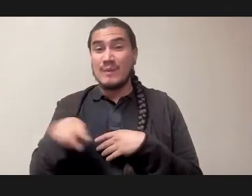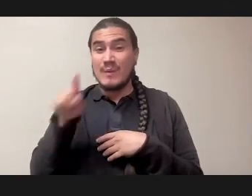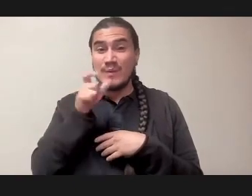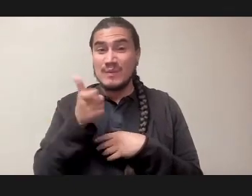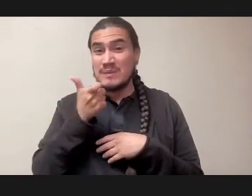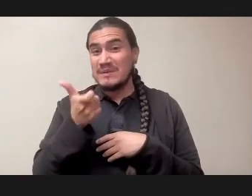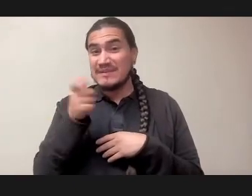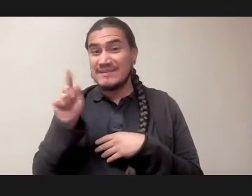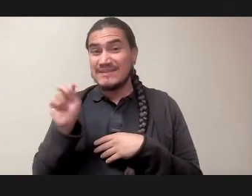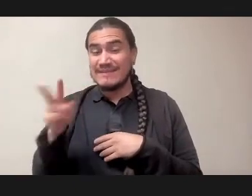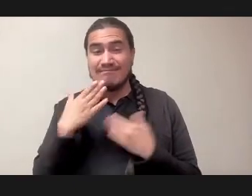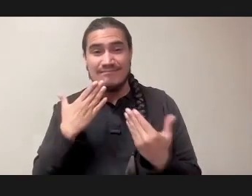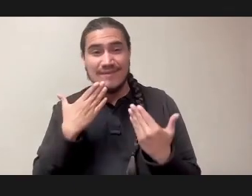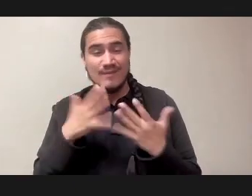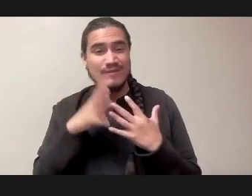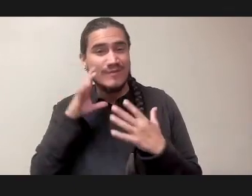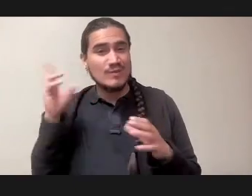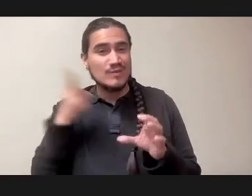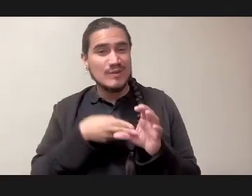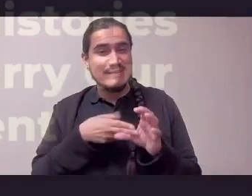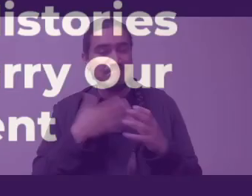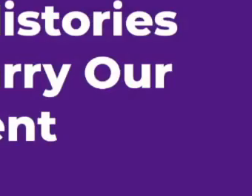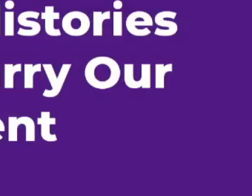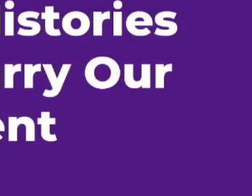thank you so much for joining us. Thank you.